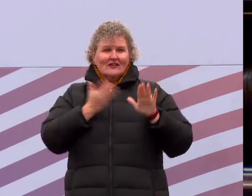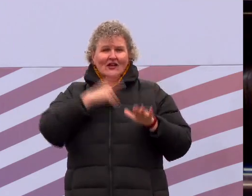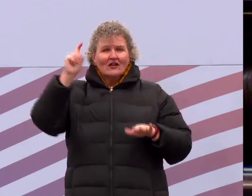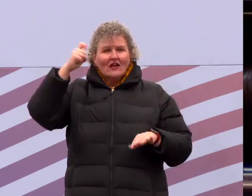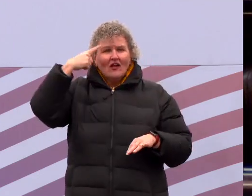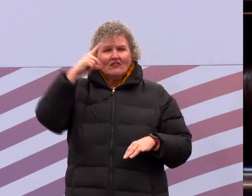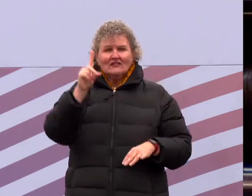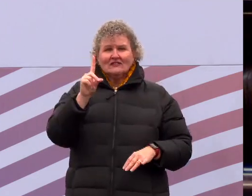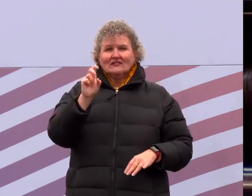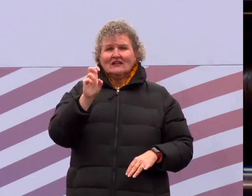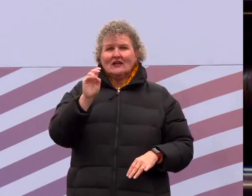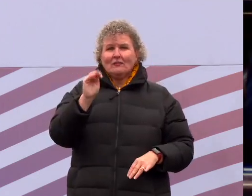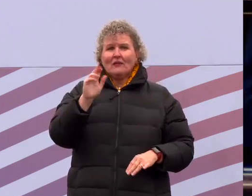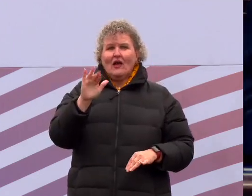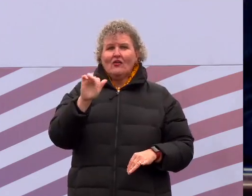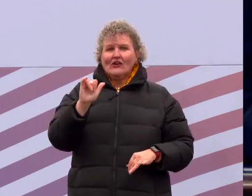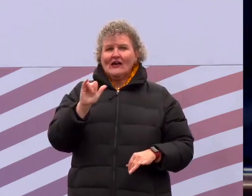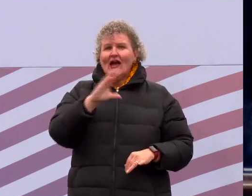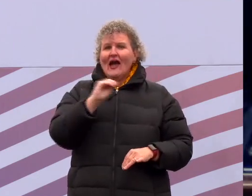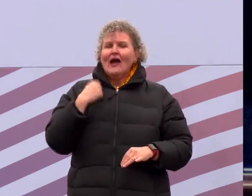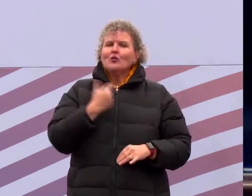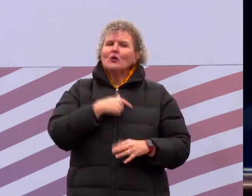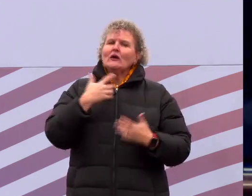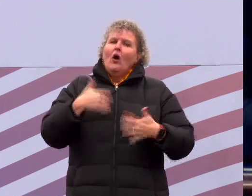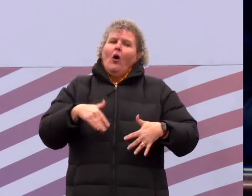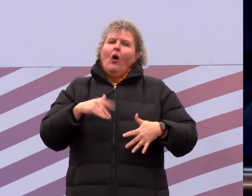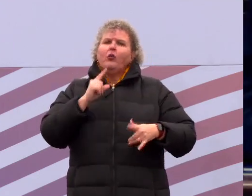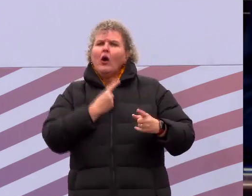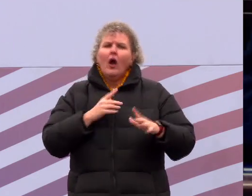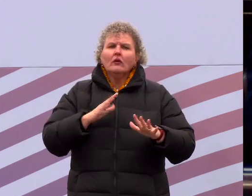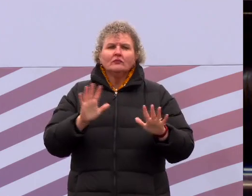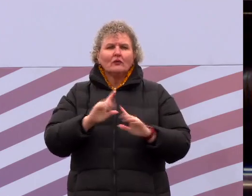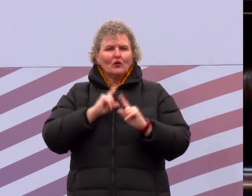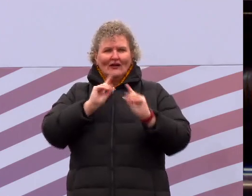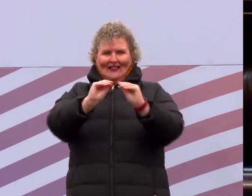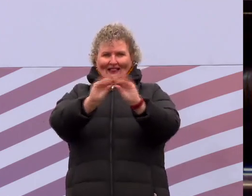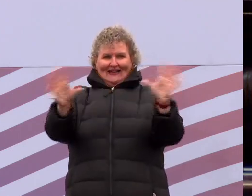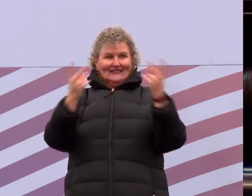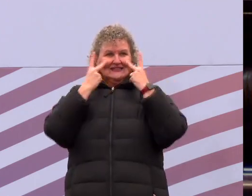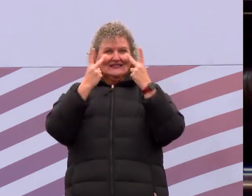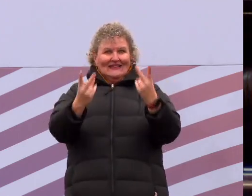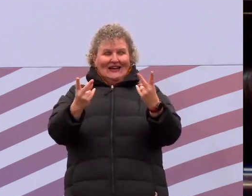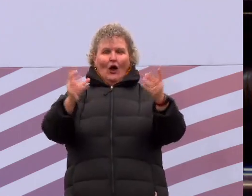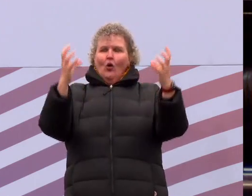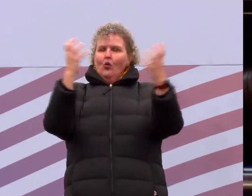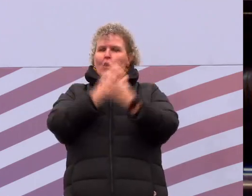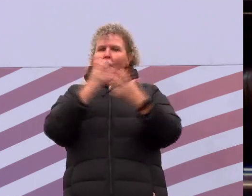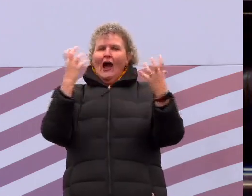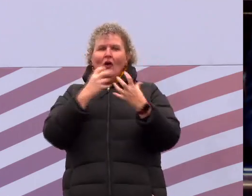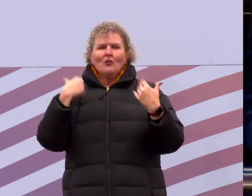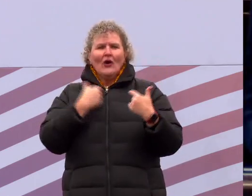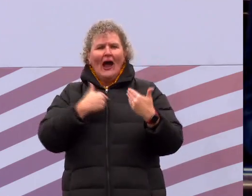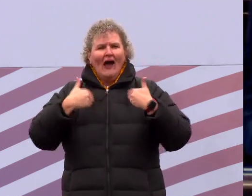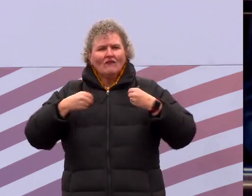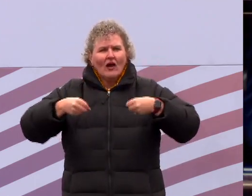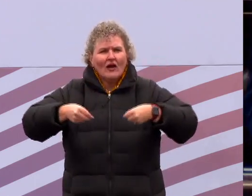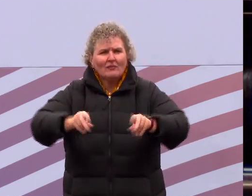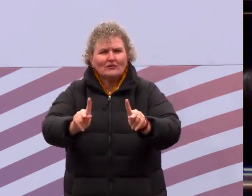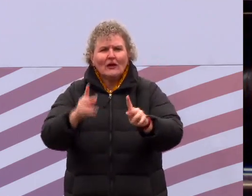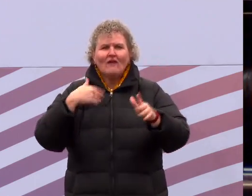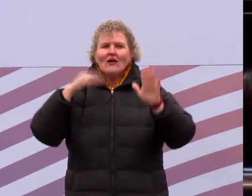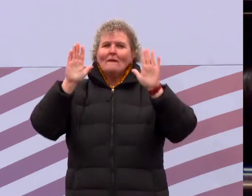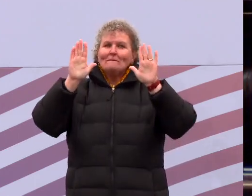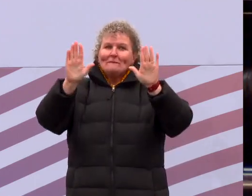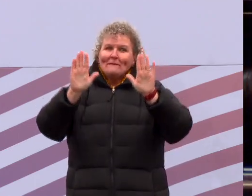as many have in the past, as we now can clearly see the opportunity of that marvelous theocracy.